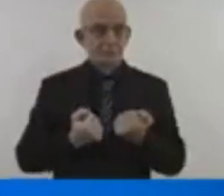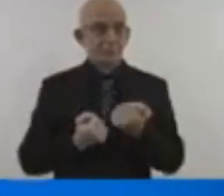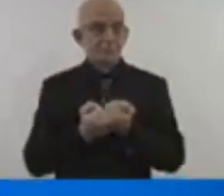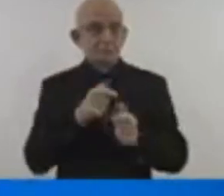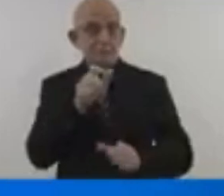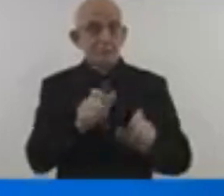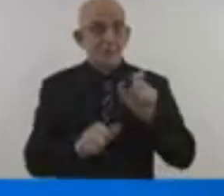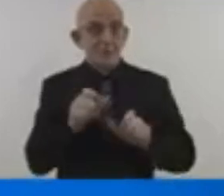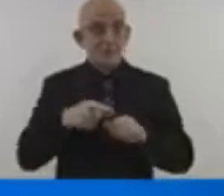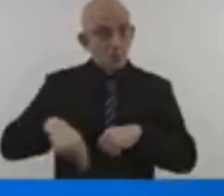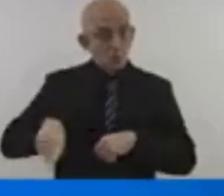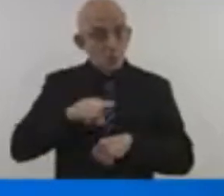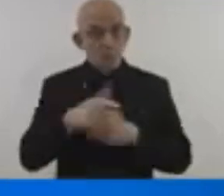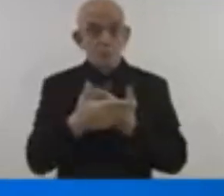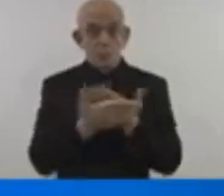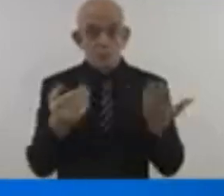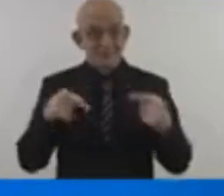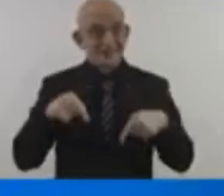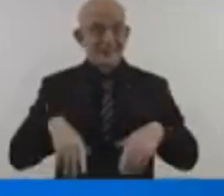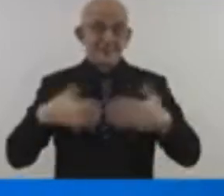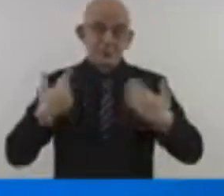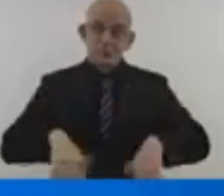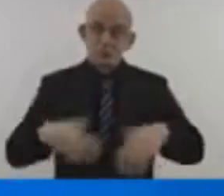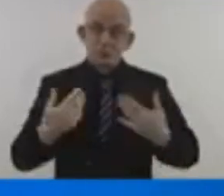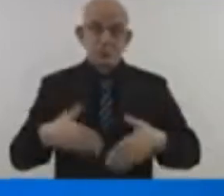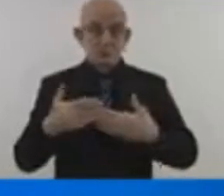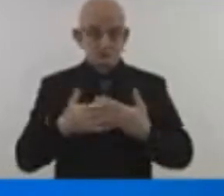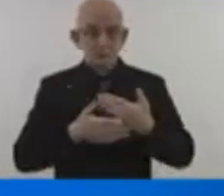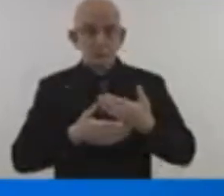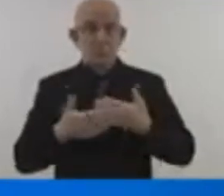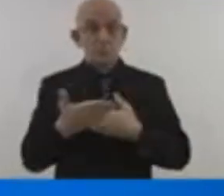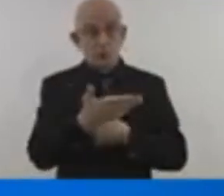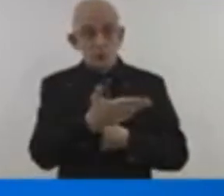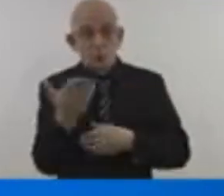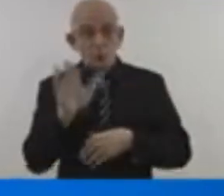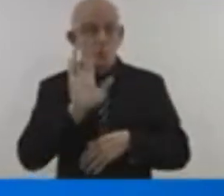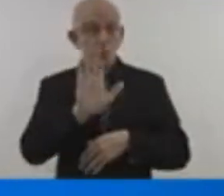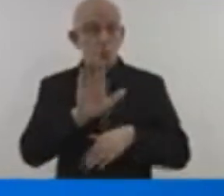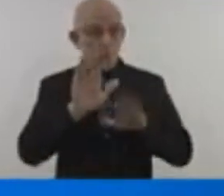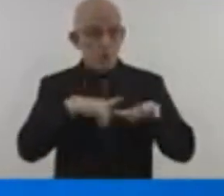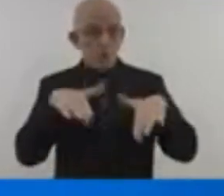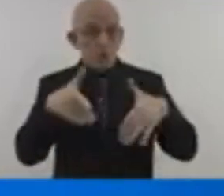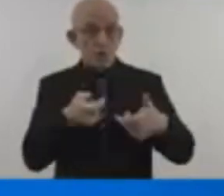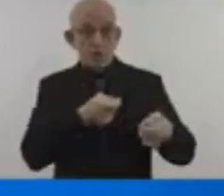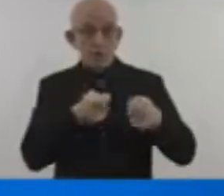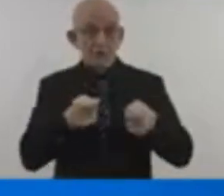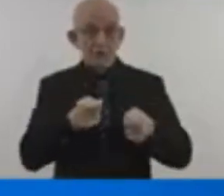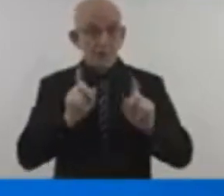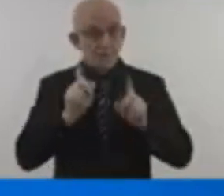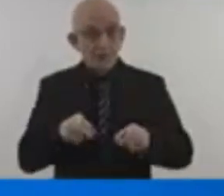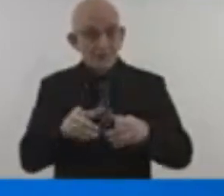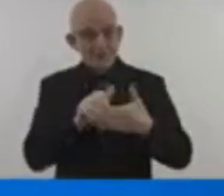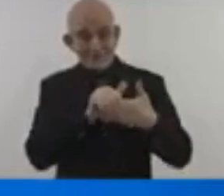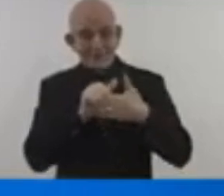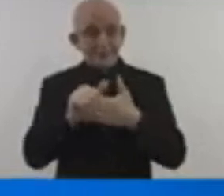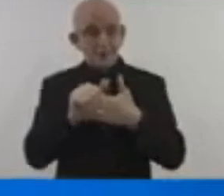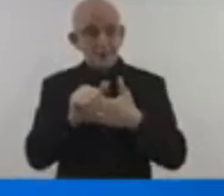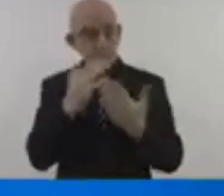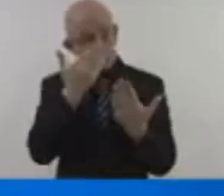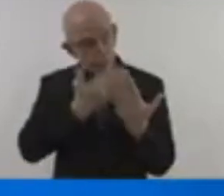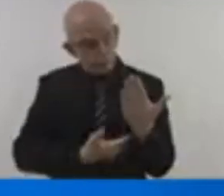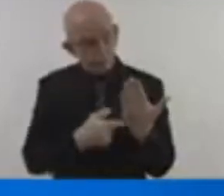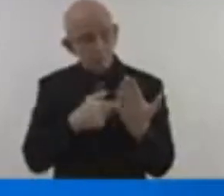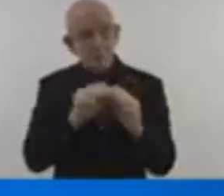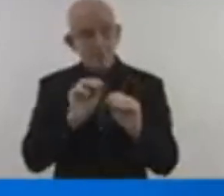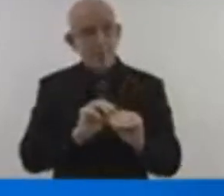not charity. It's an investment. Climate action is not optional. It's an imperative. Both are